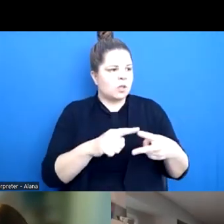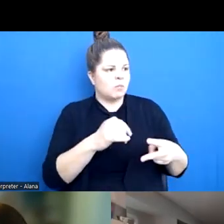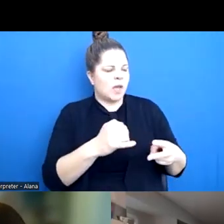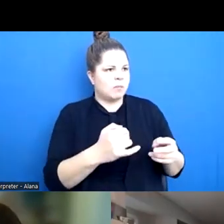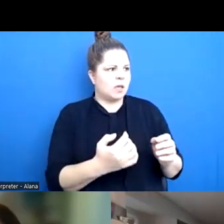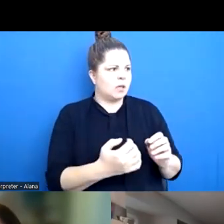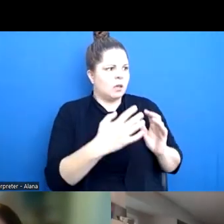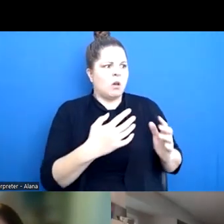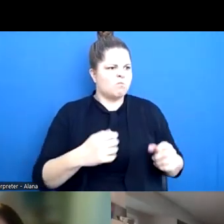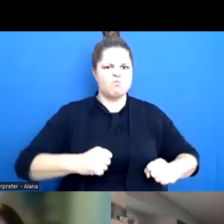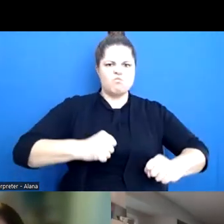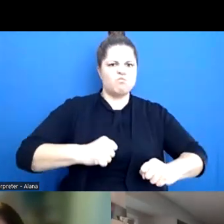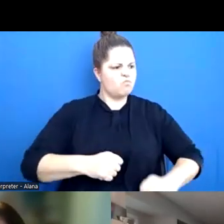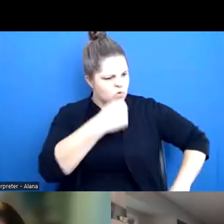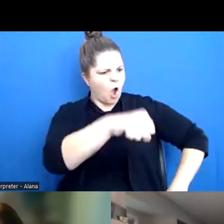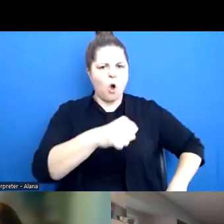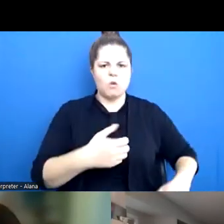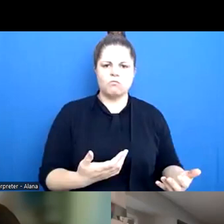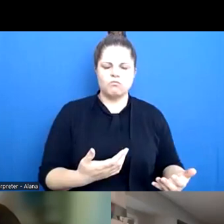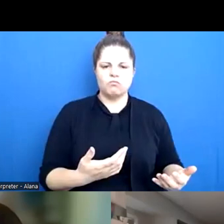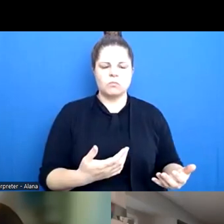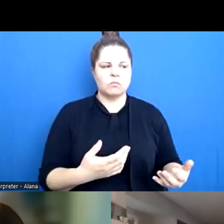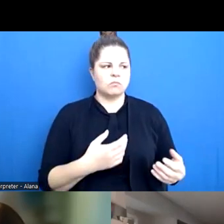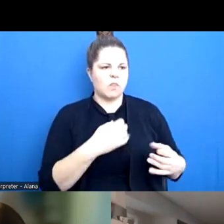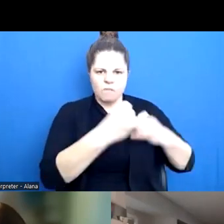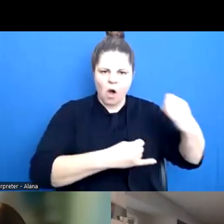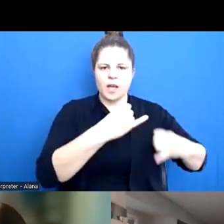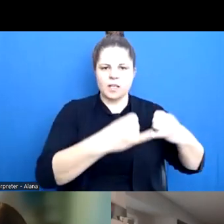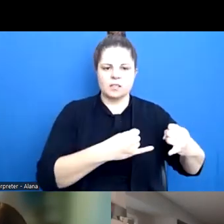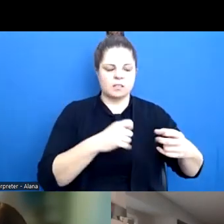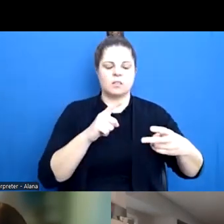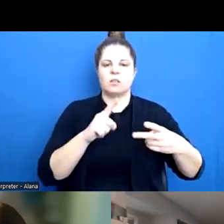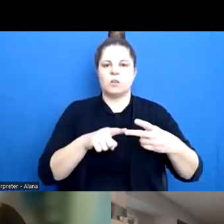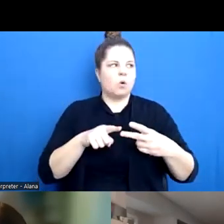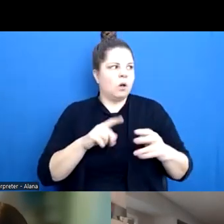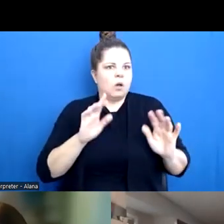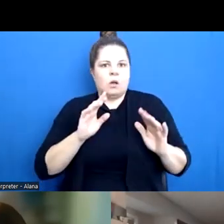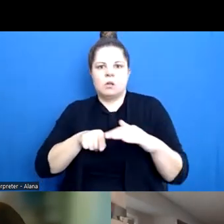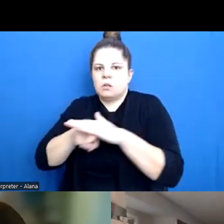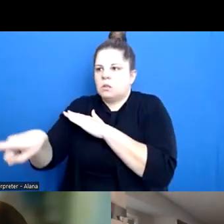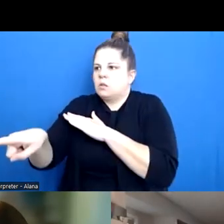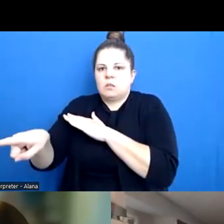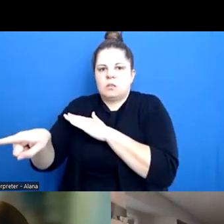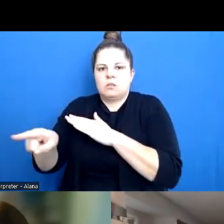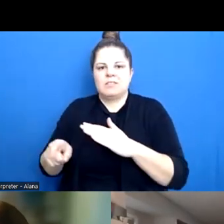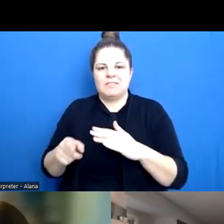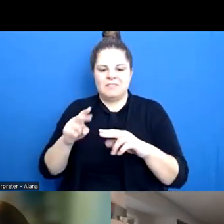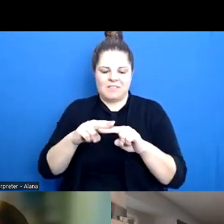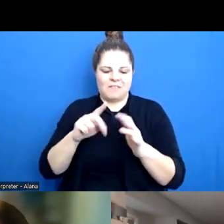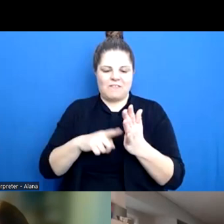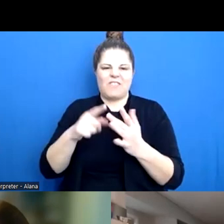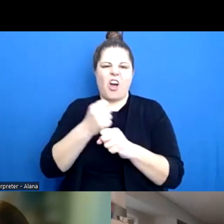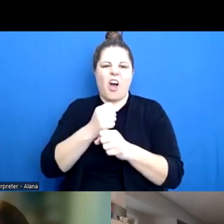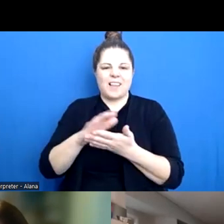puff up and get fighty or flight, which is to flee the scene, to run away, to escape as quickly as possible. And those are two